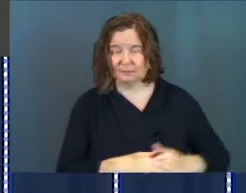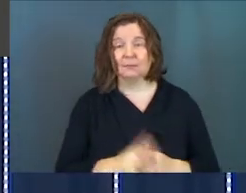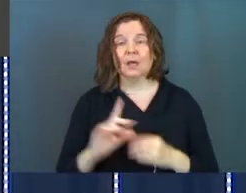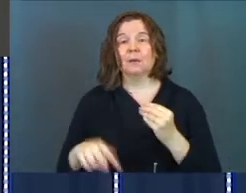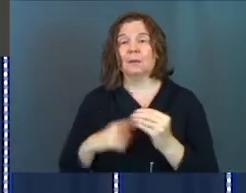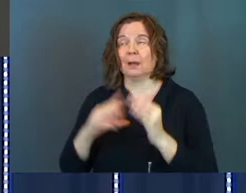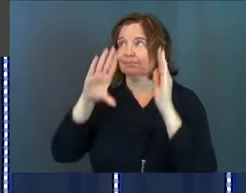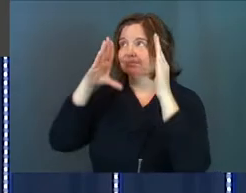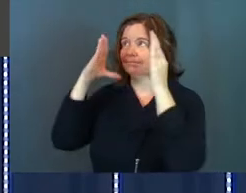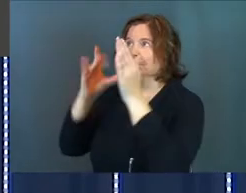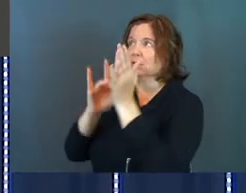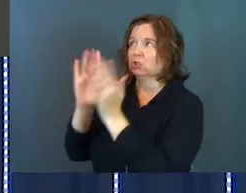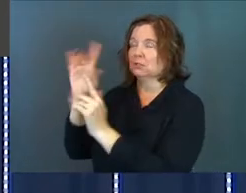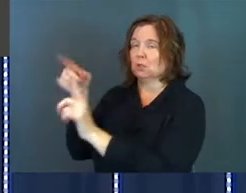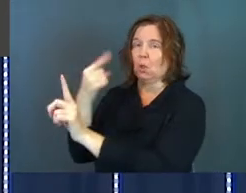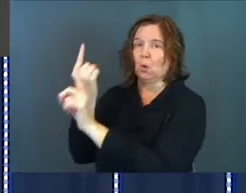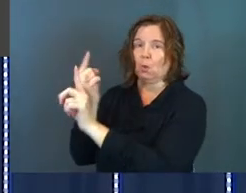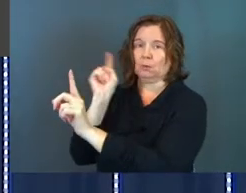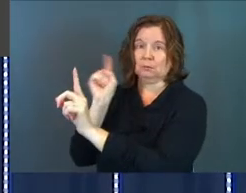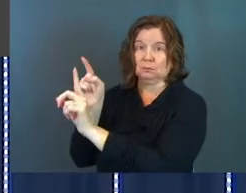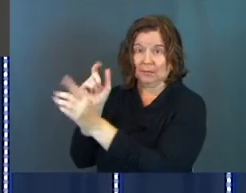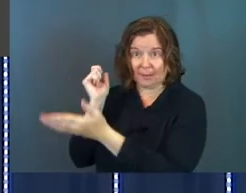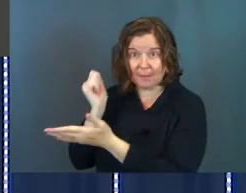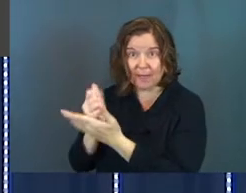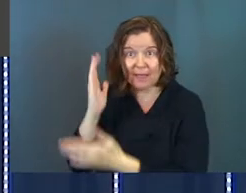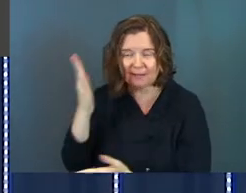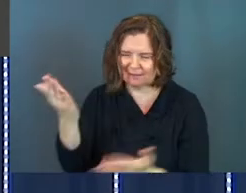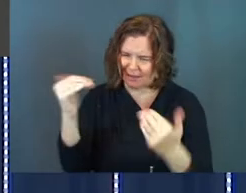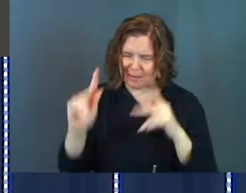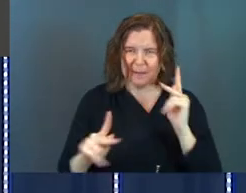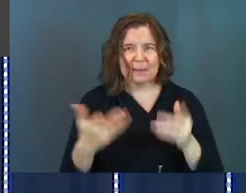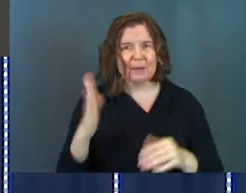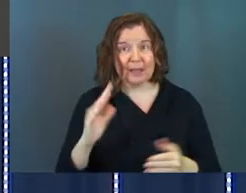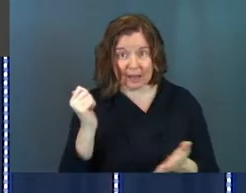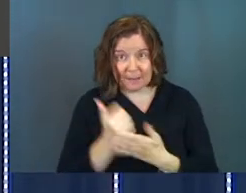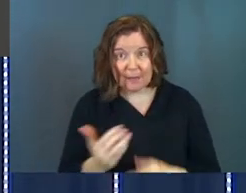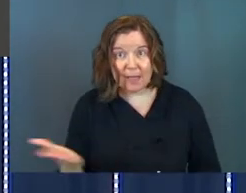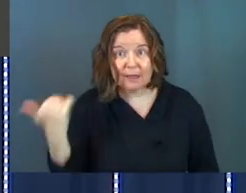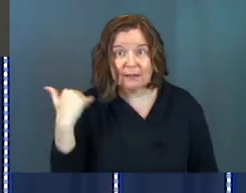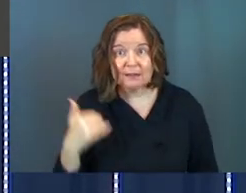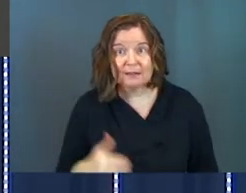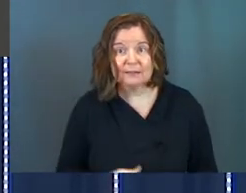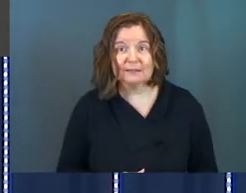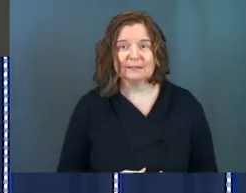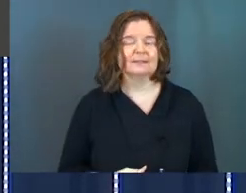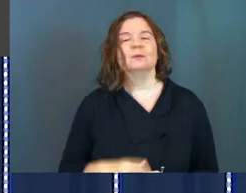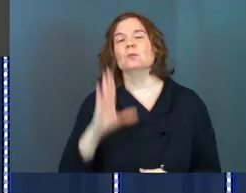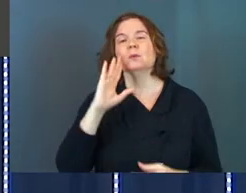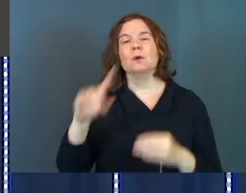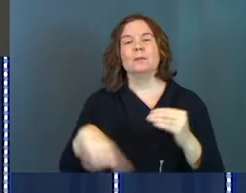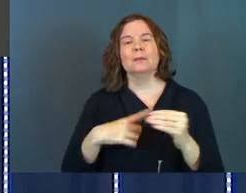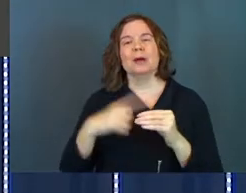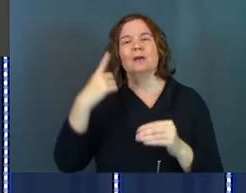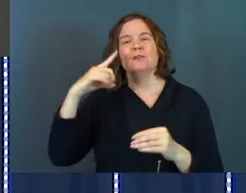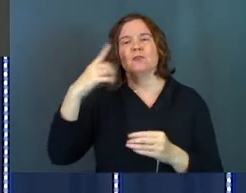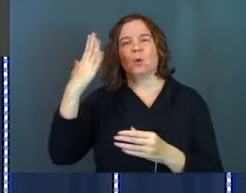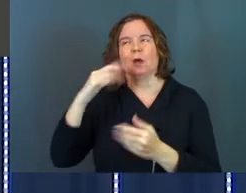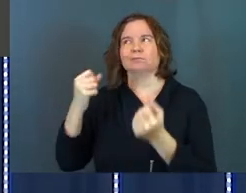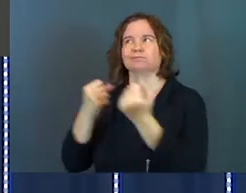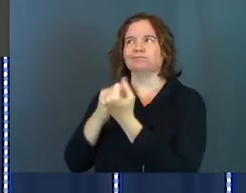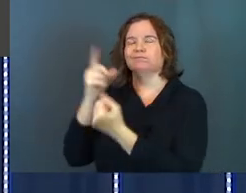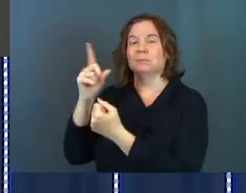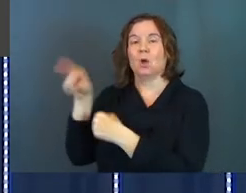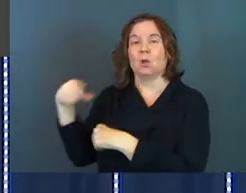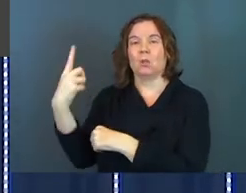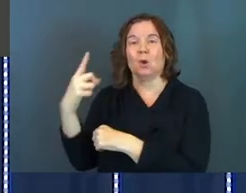We'll be about Jesus alone. Amen? Come on, people of God. Amen? Amen? We will be about God alone. It is